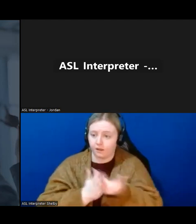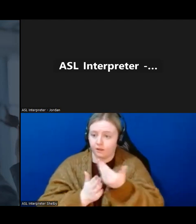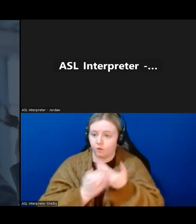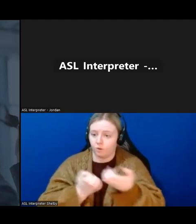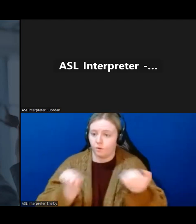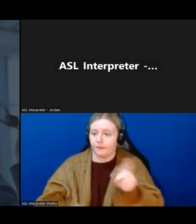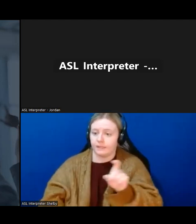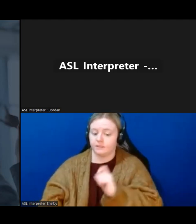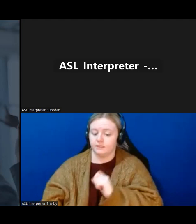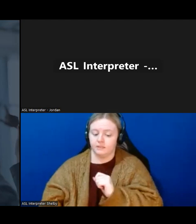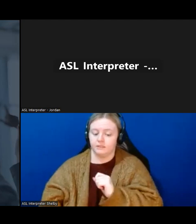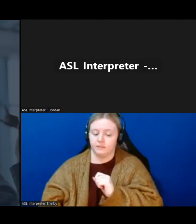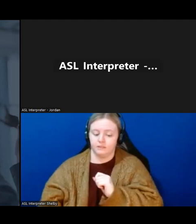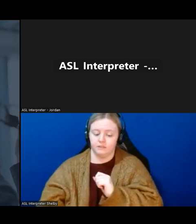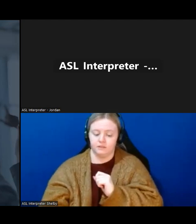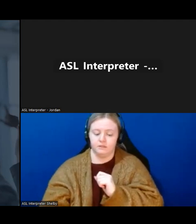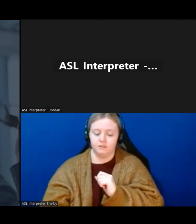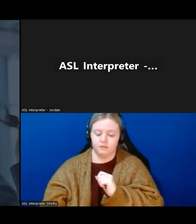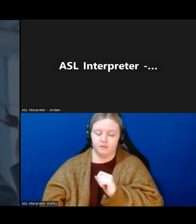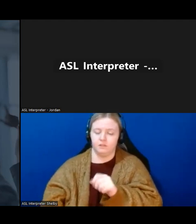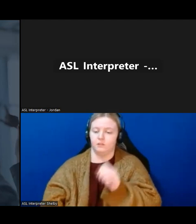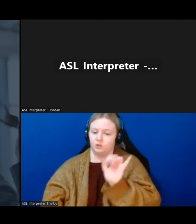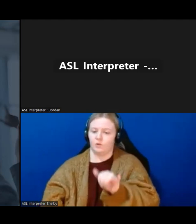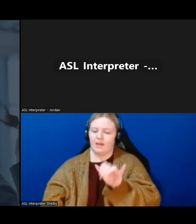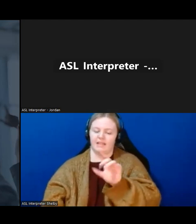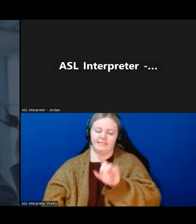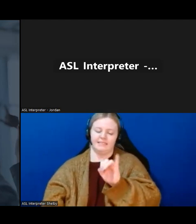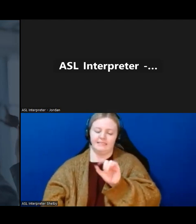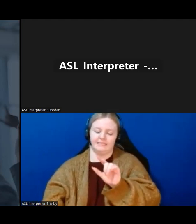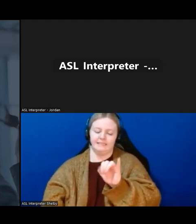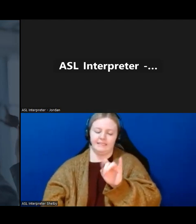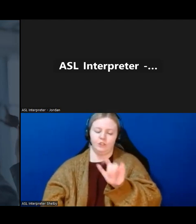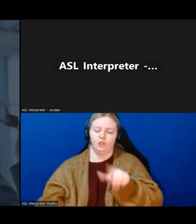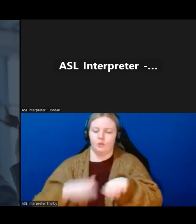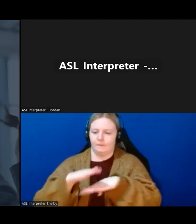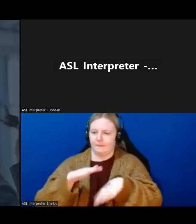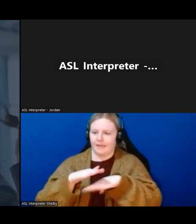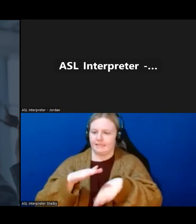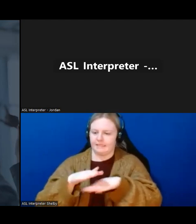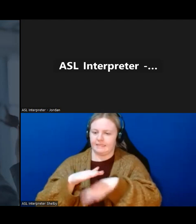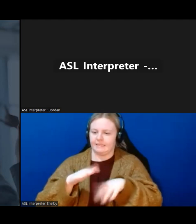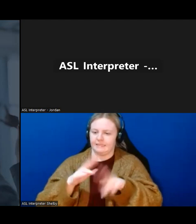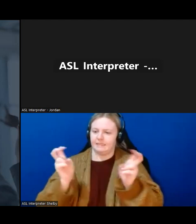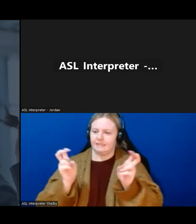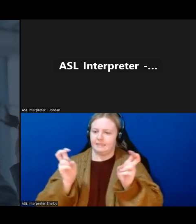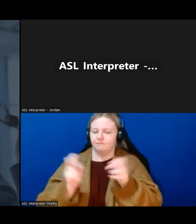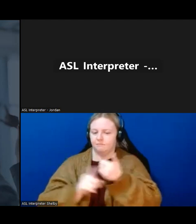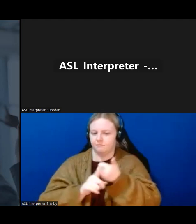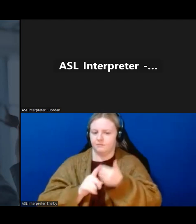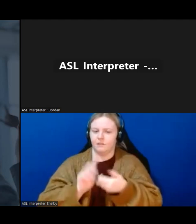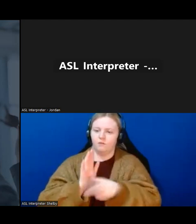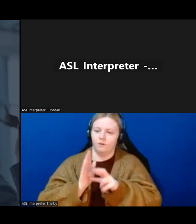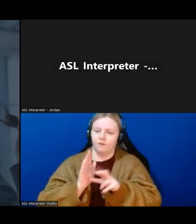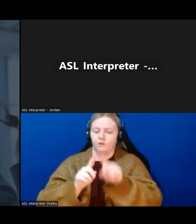So the digital basic session I mentioned before sort of goes over the physical components of different